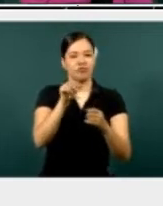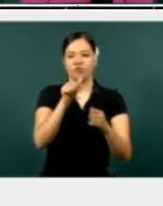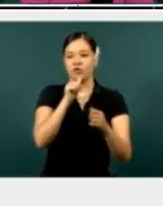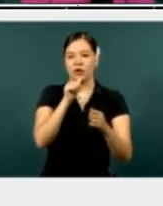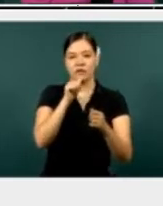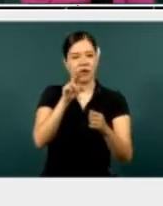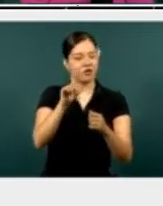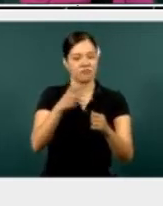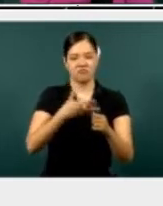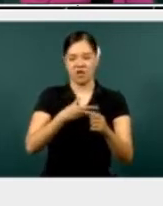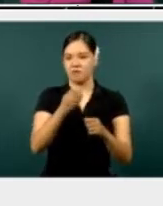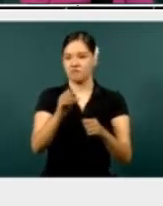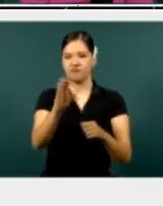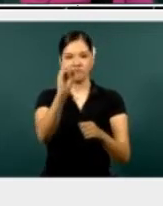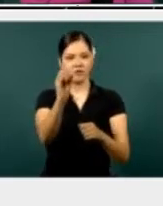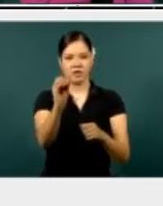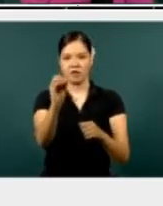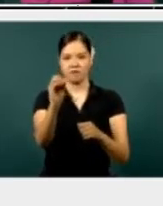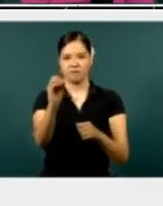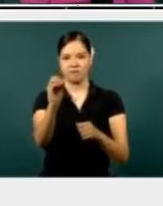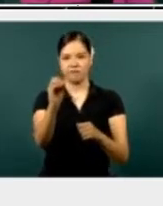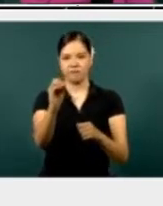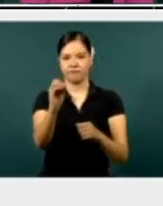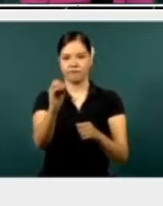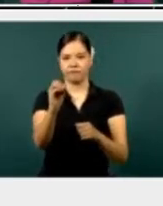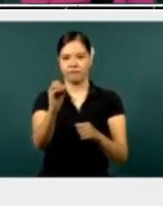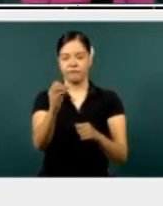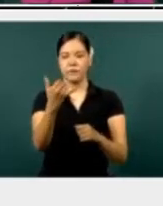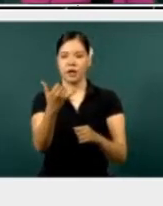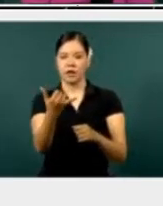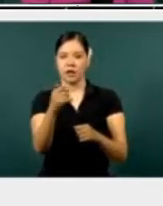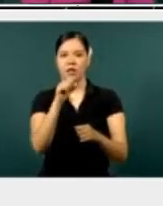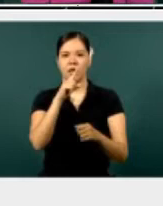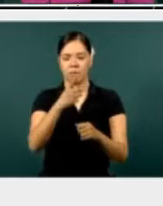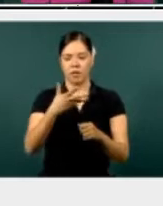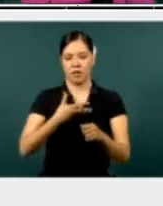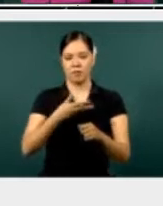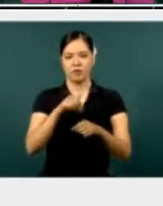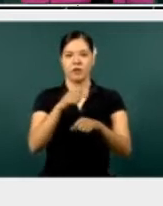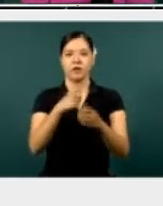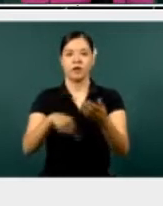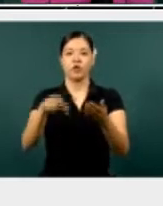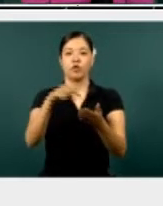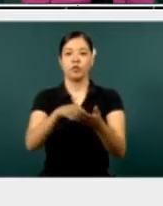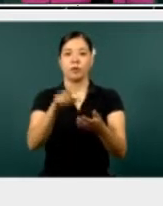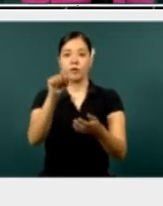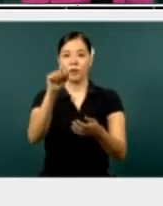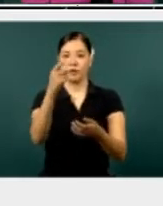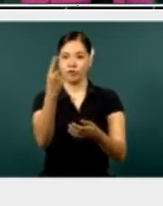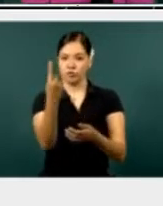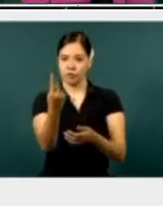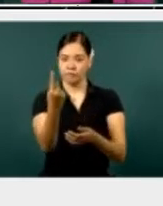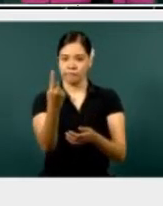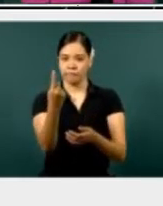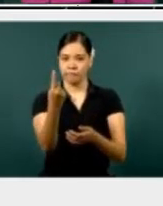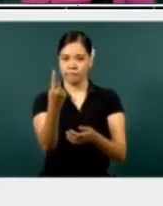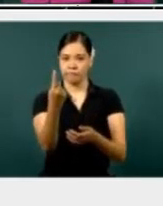are, have zero now. And here you can see number, place number 21,